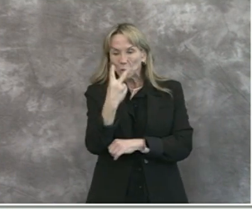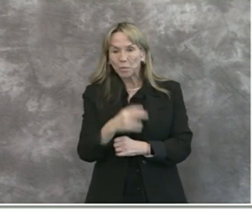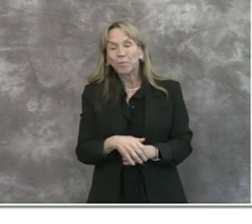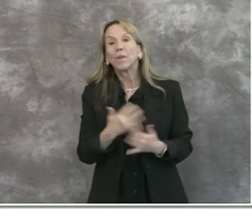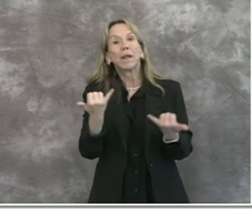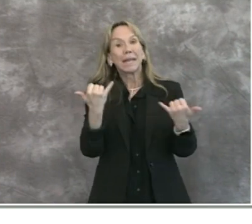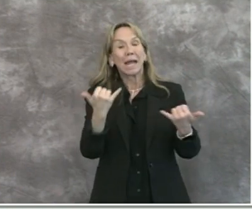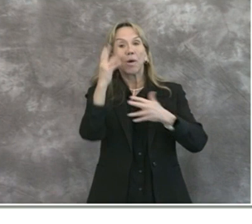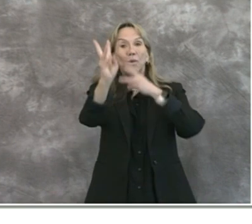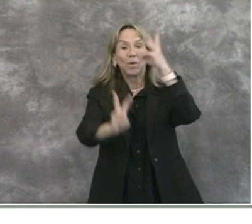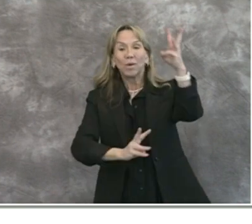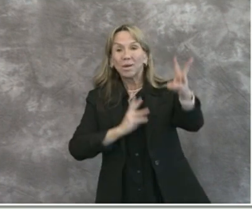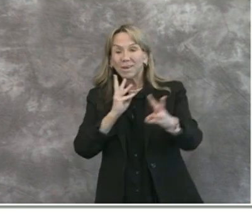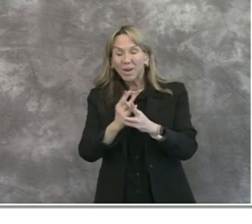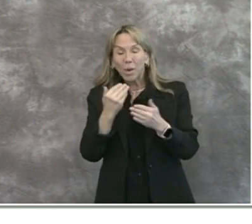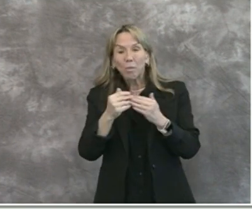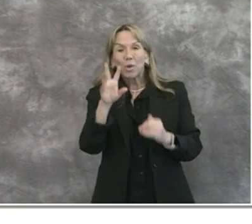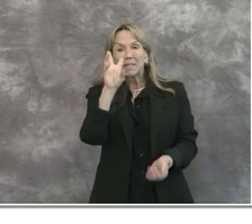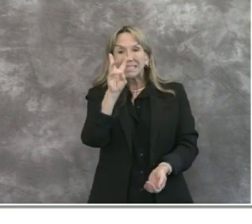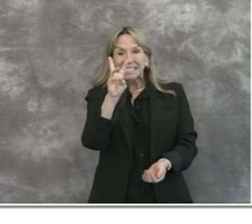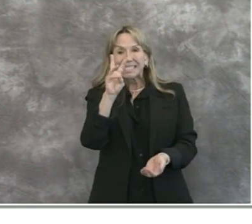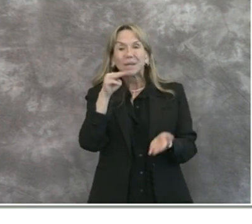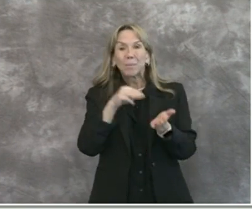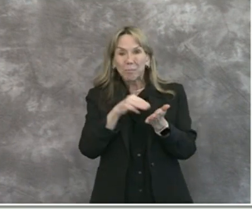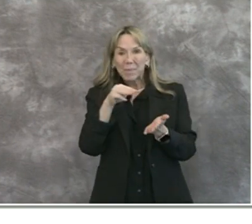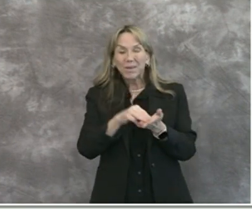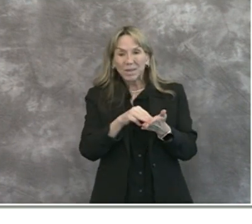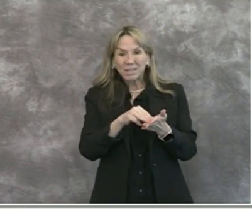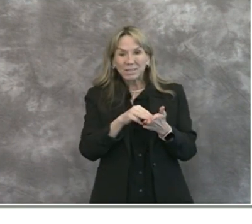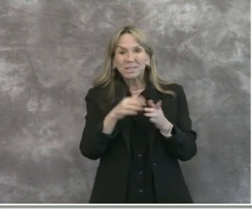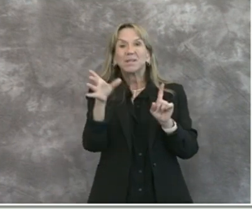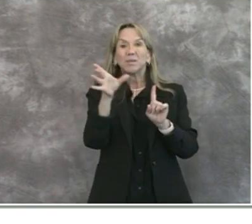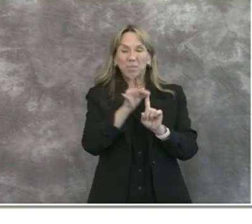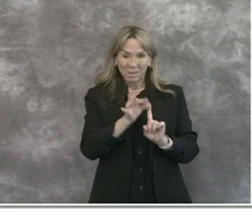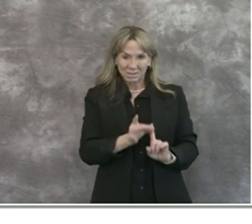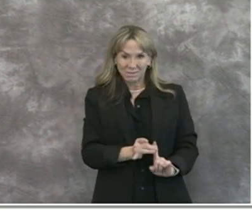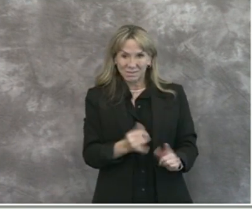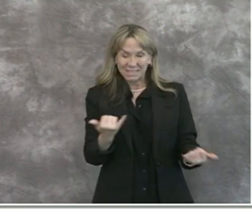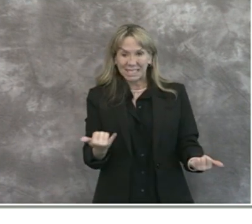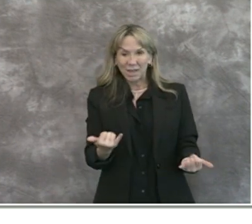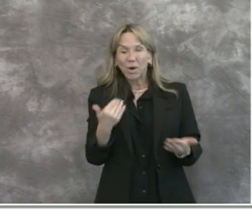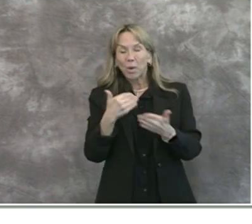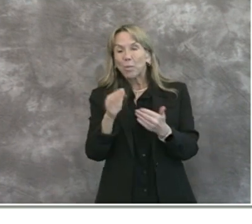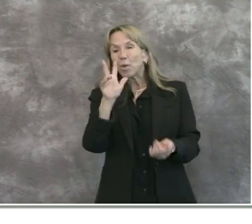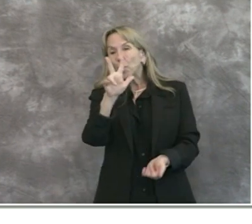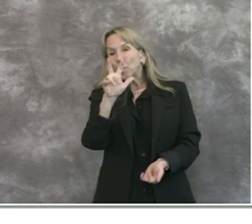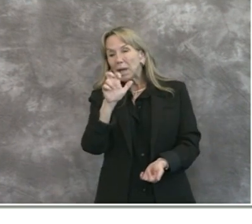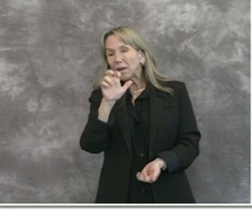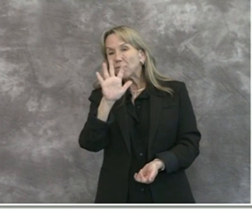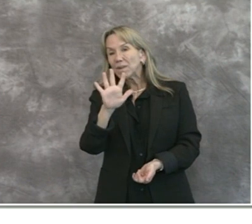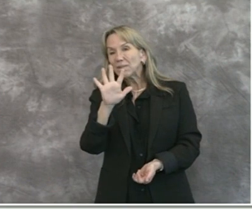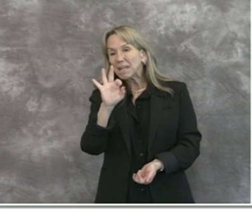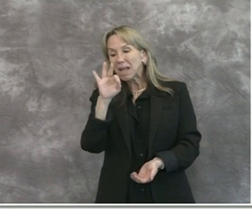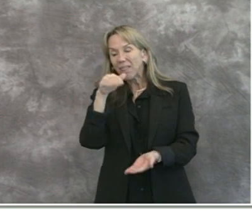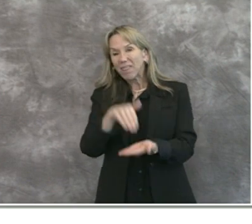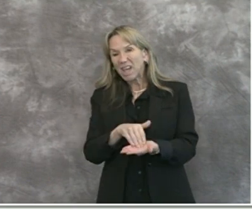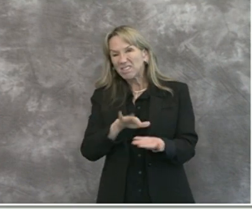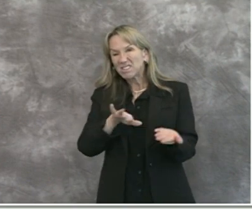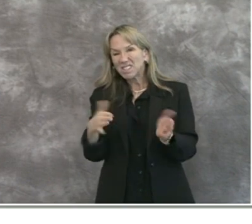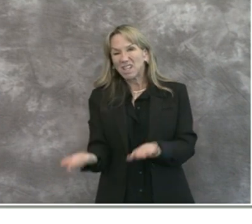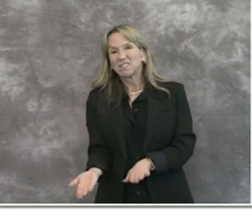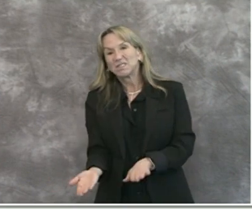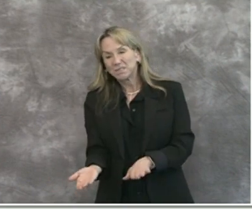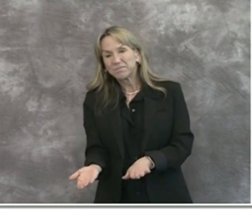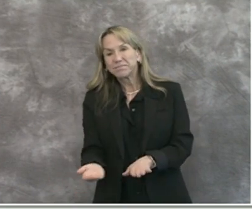there are almost 6 million positive cases, including almost 359,000 deaths.